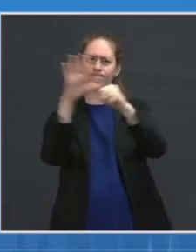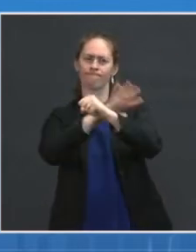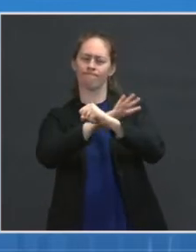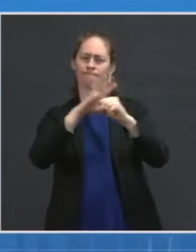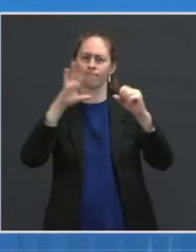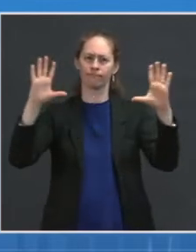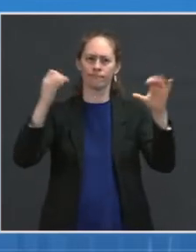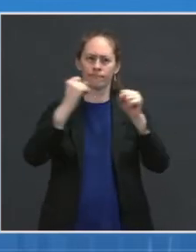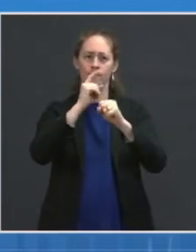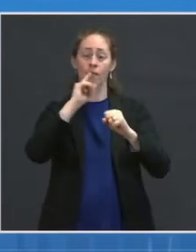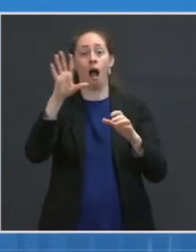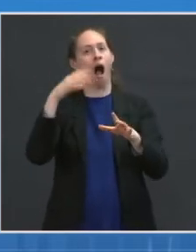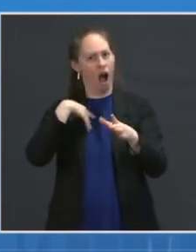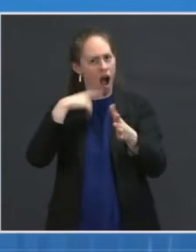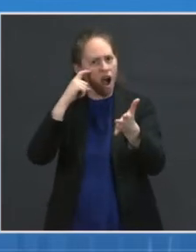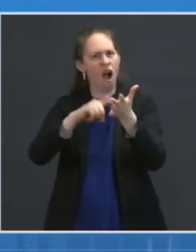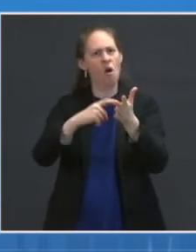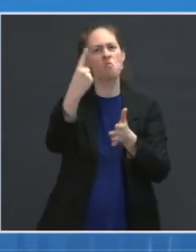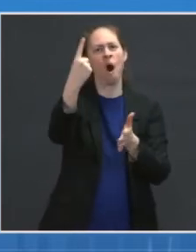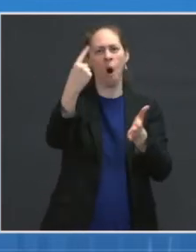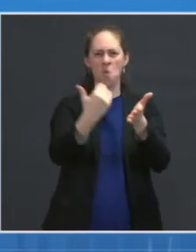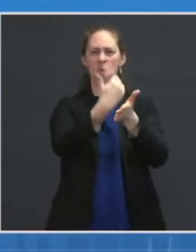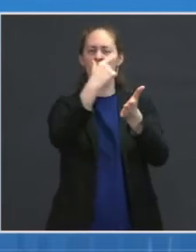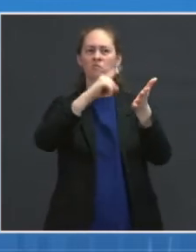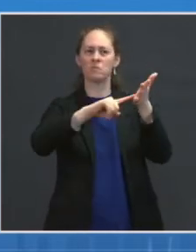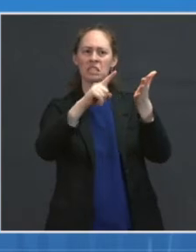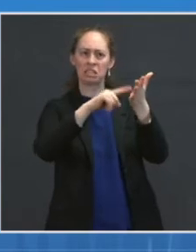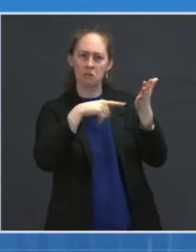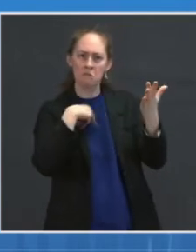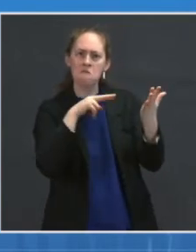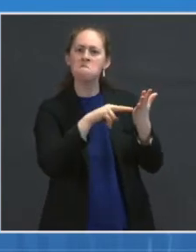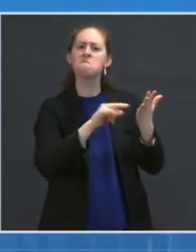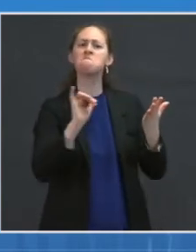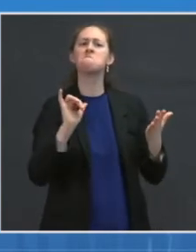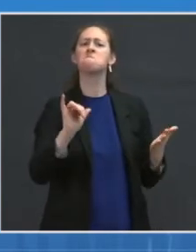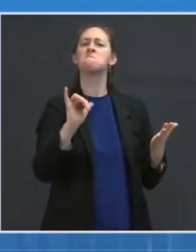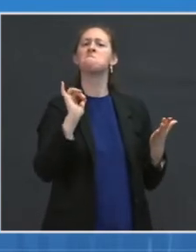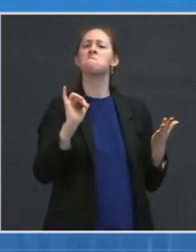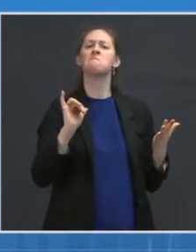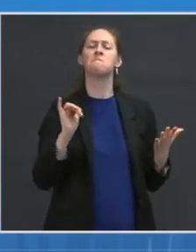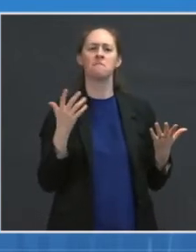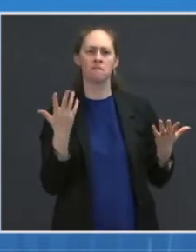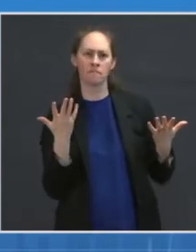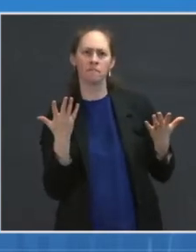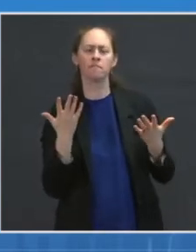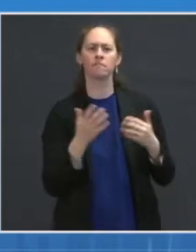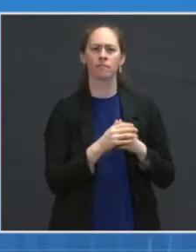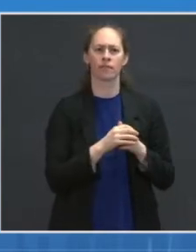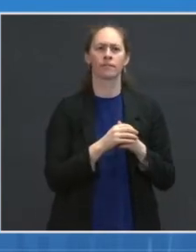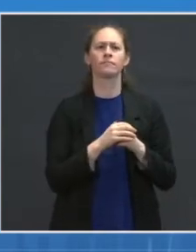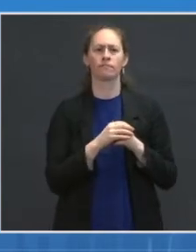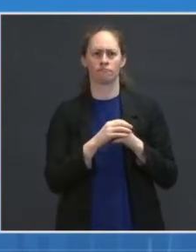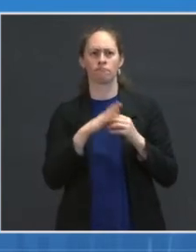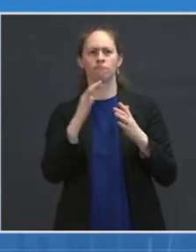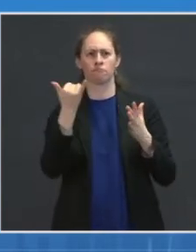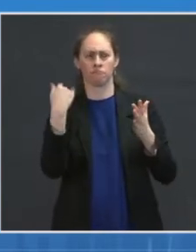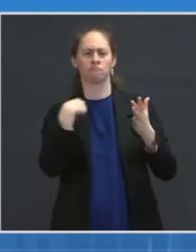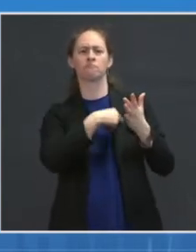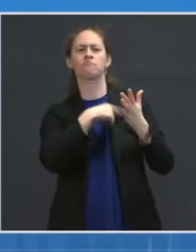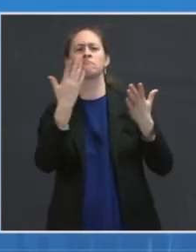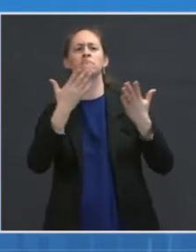attractive if it's in the public domain and may capture a headline, isn't always what it appears to be, and it is only one study.